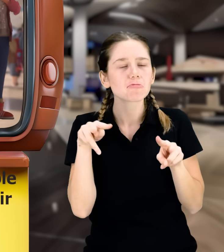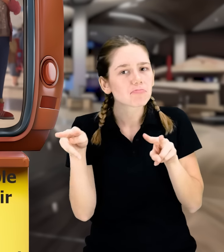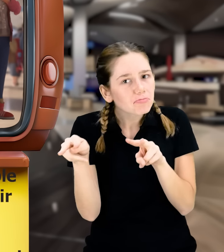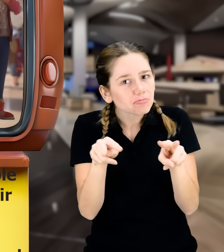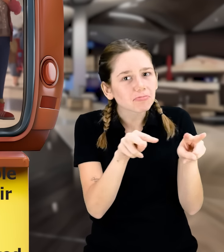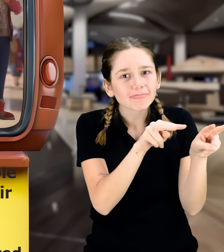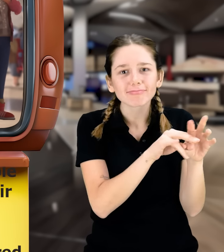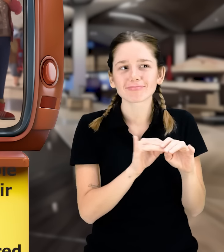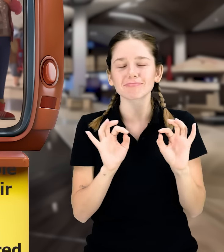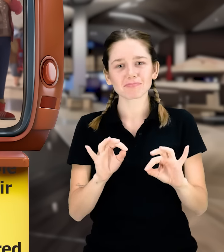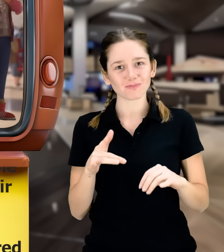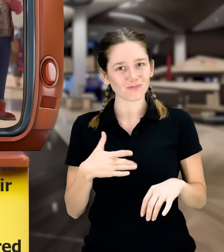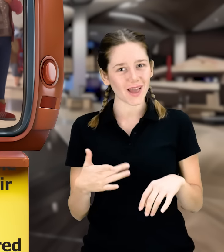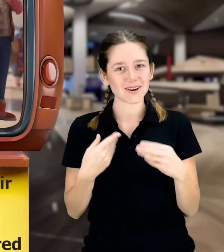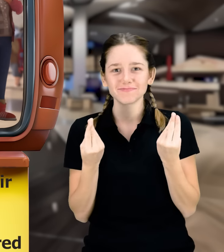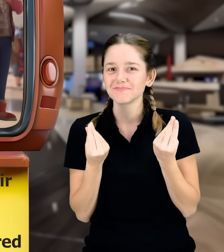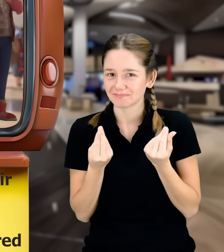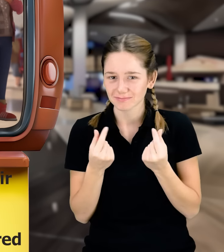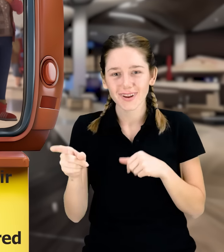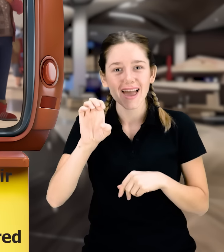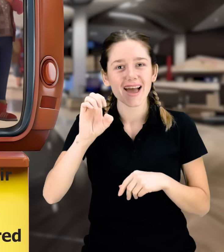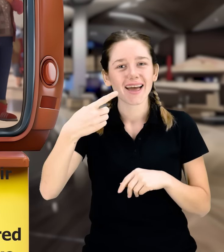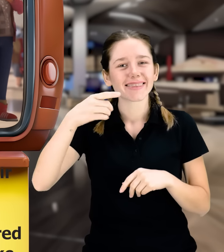couldn't wait to hear about their dreams and stories.